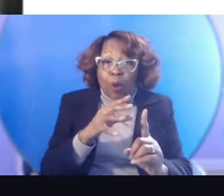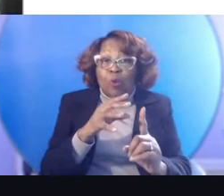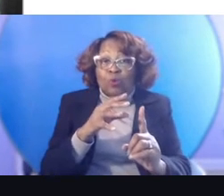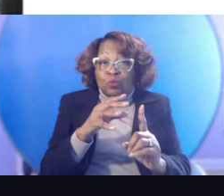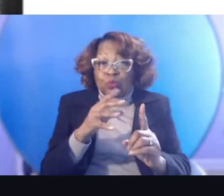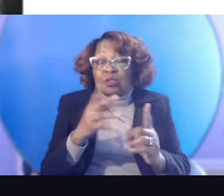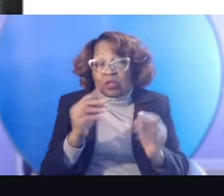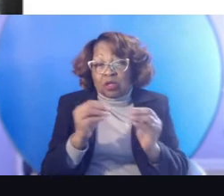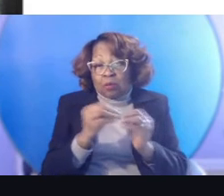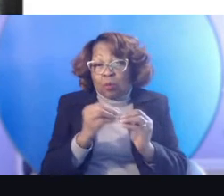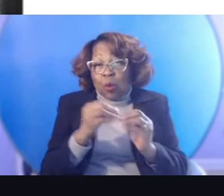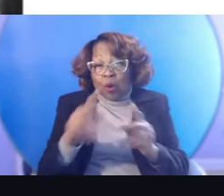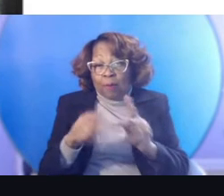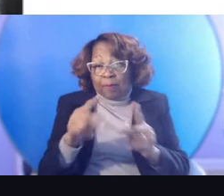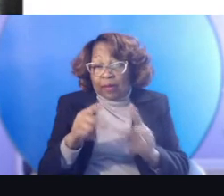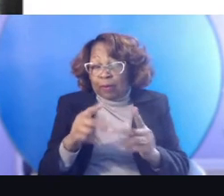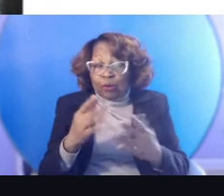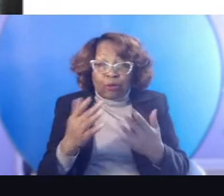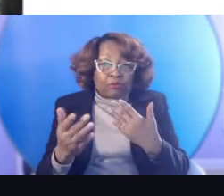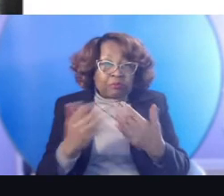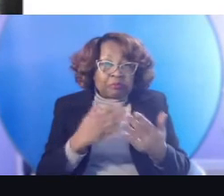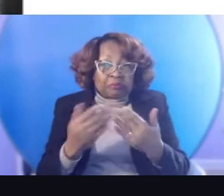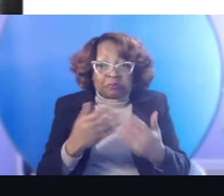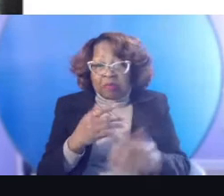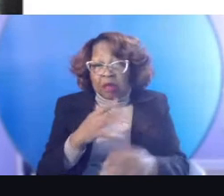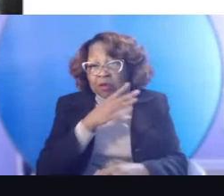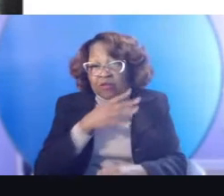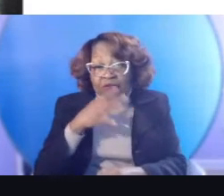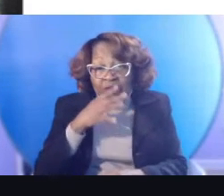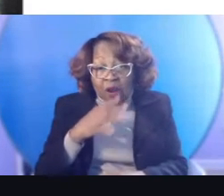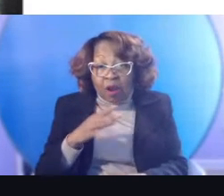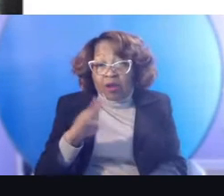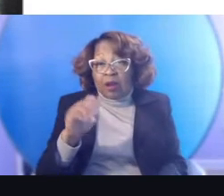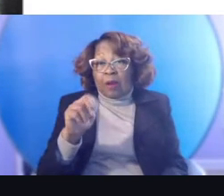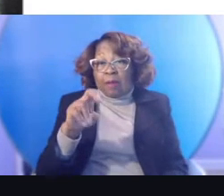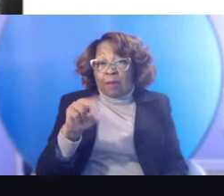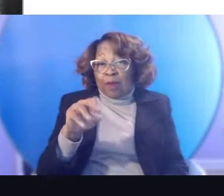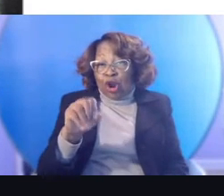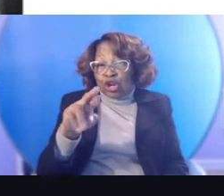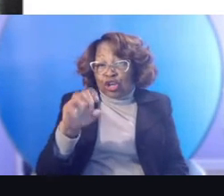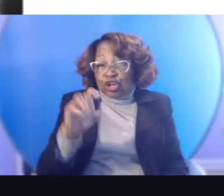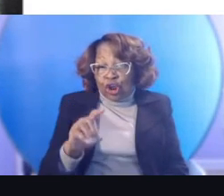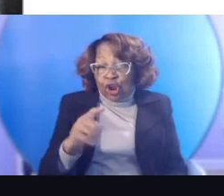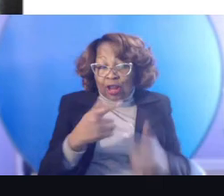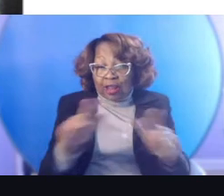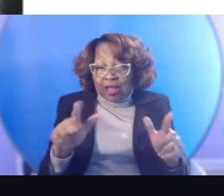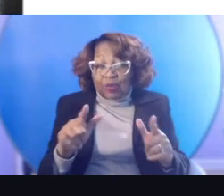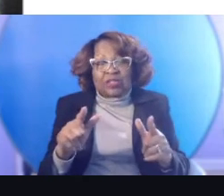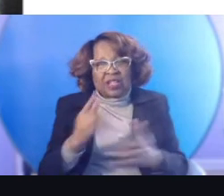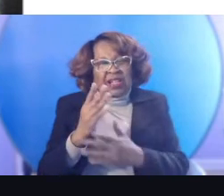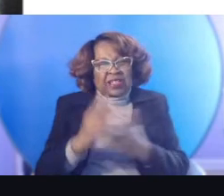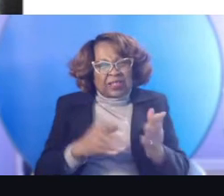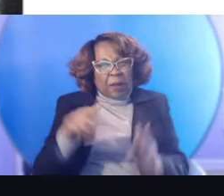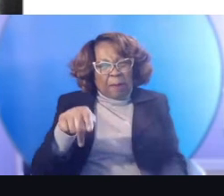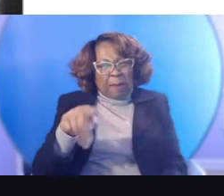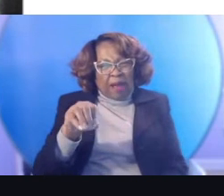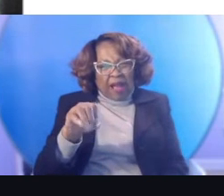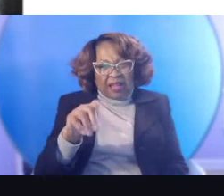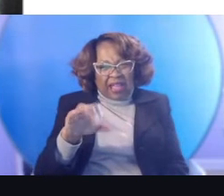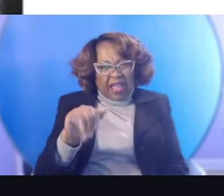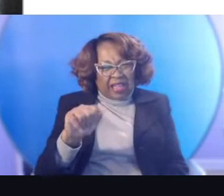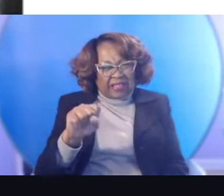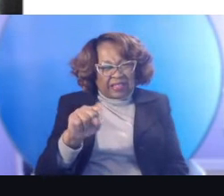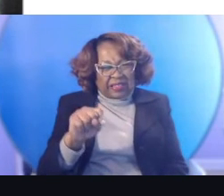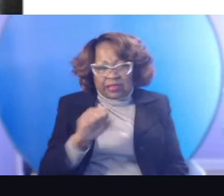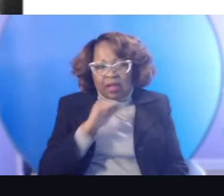growing space grounded by the farm, barnyard language. Which I've been on a couple of podcasts that I probably will never go on again, but the people